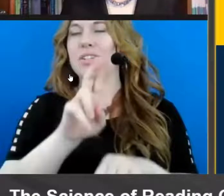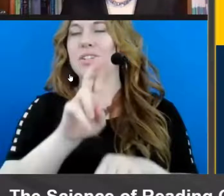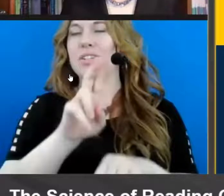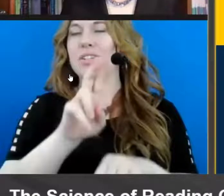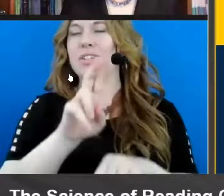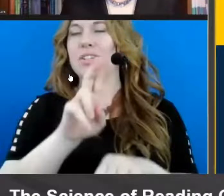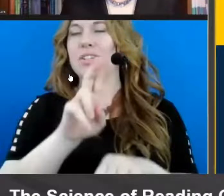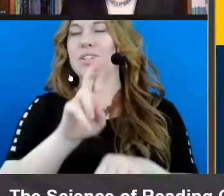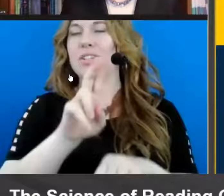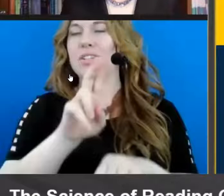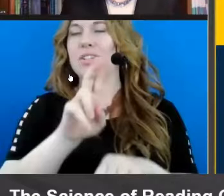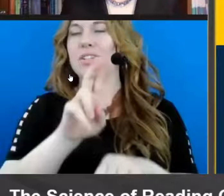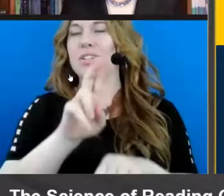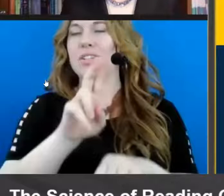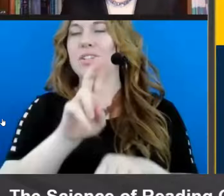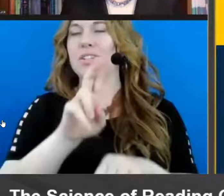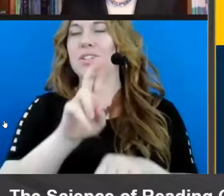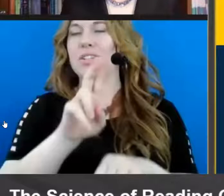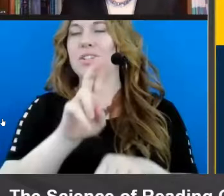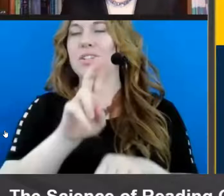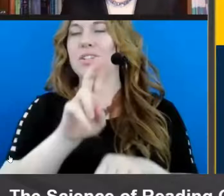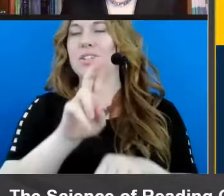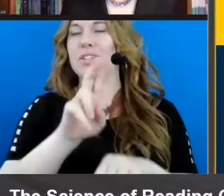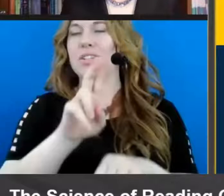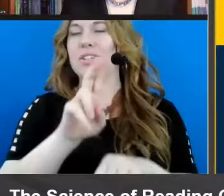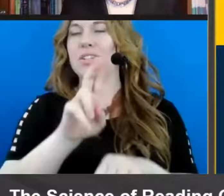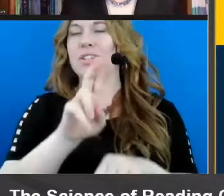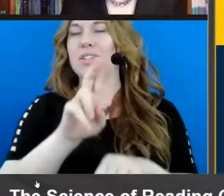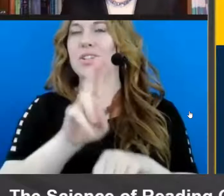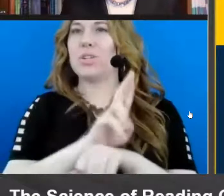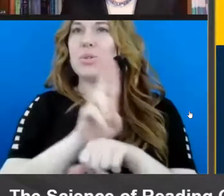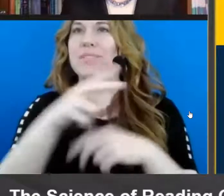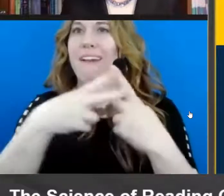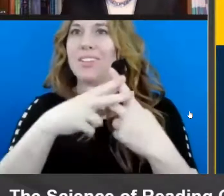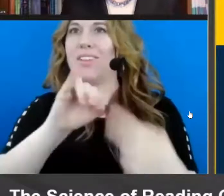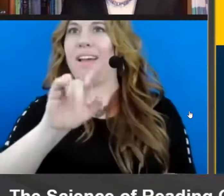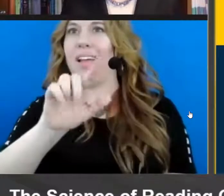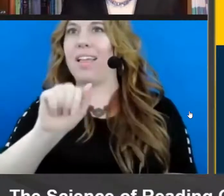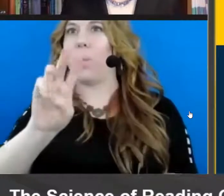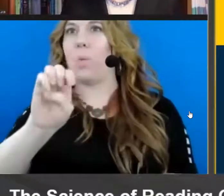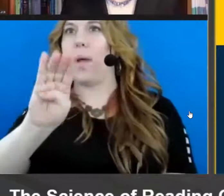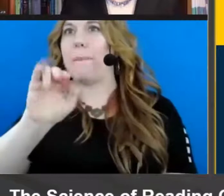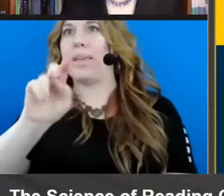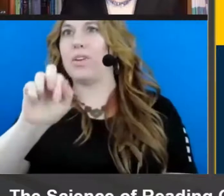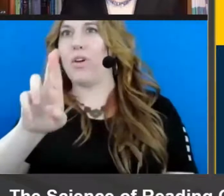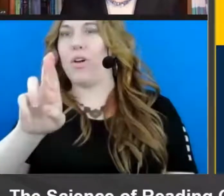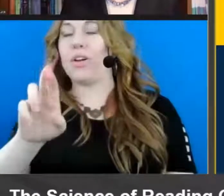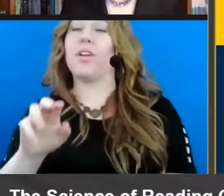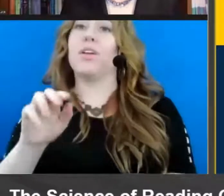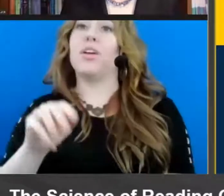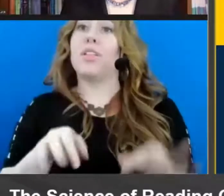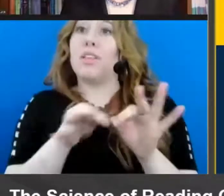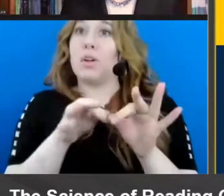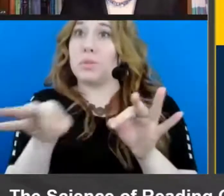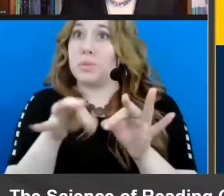kind of introduction to her as well. The archived closed captioned recording